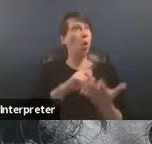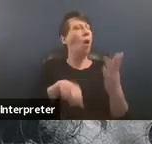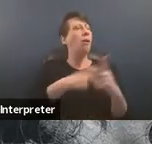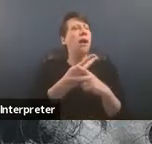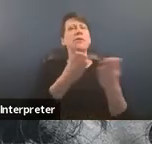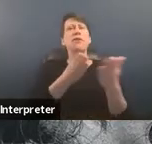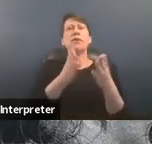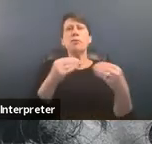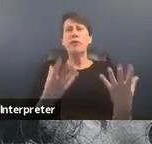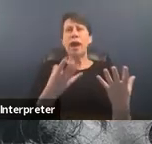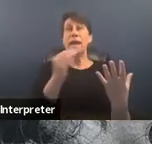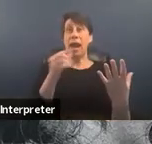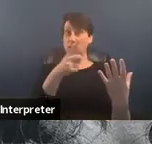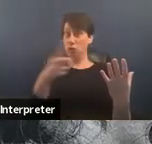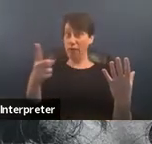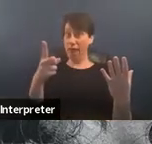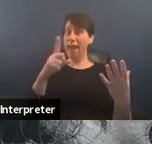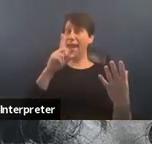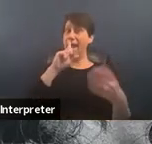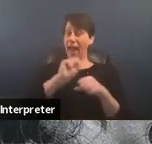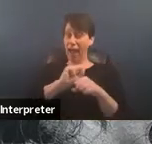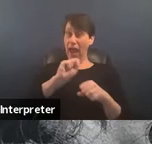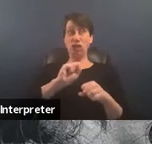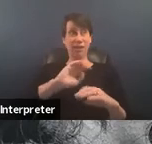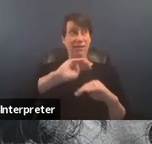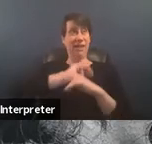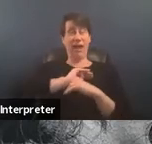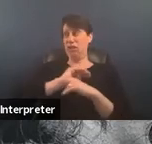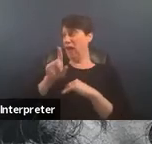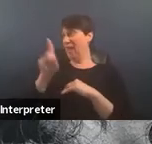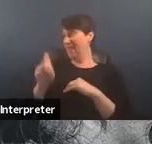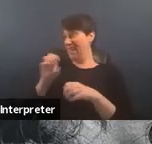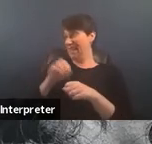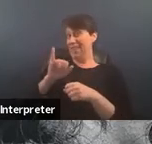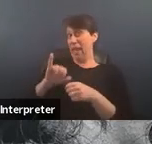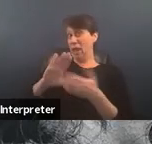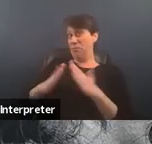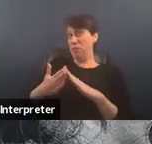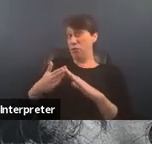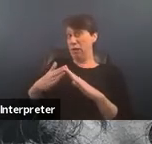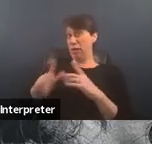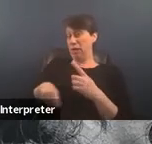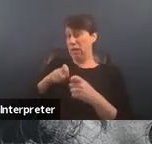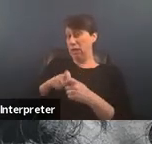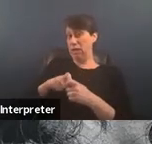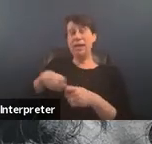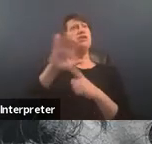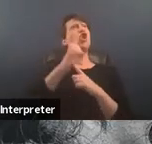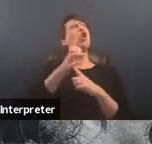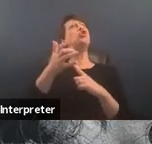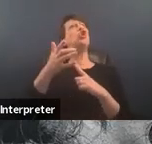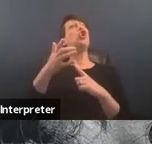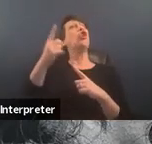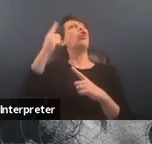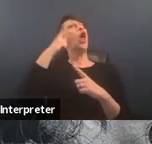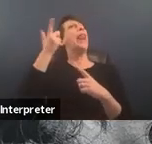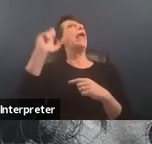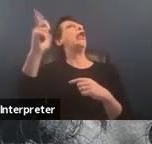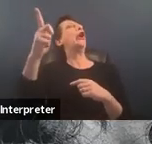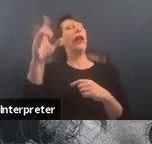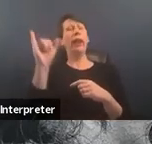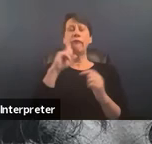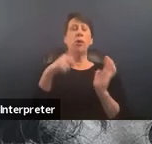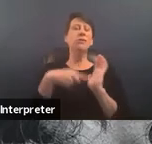provided and do they actually meet the stated needs of survivors within that community is culture and afterthought so for example